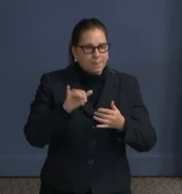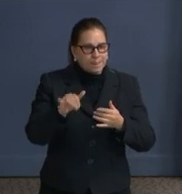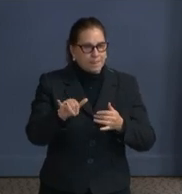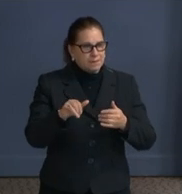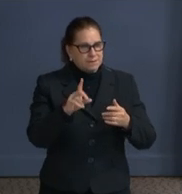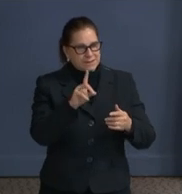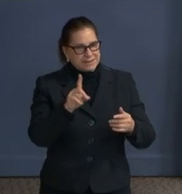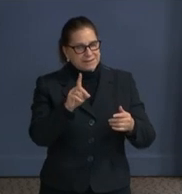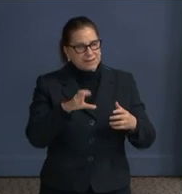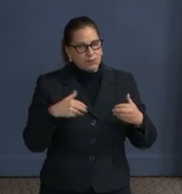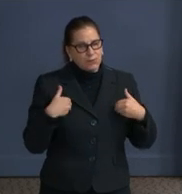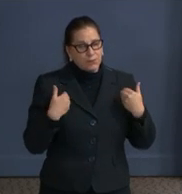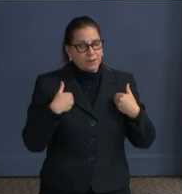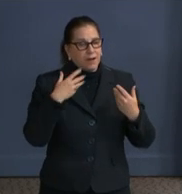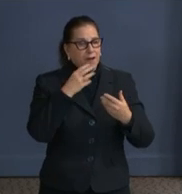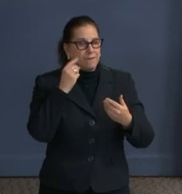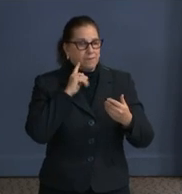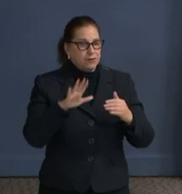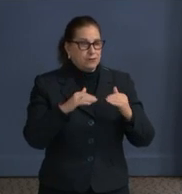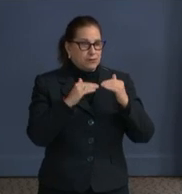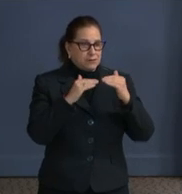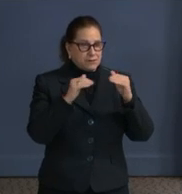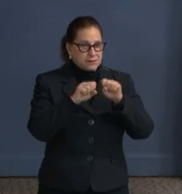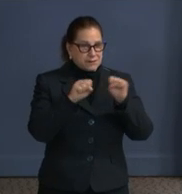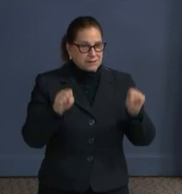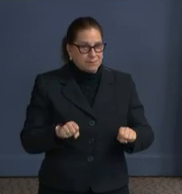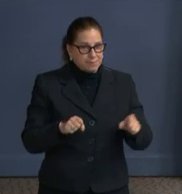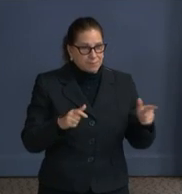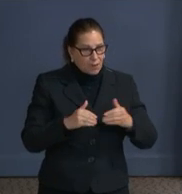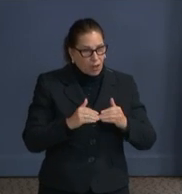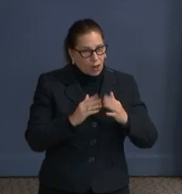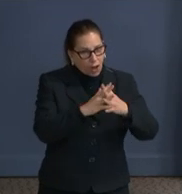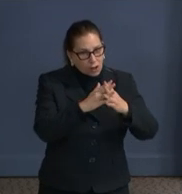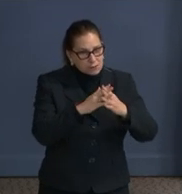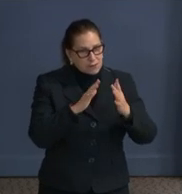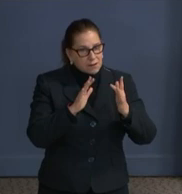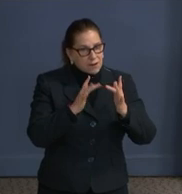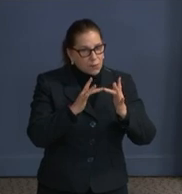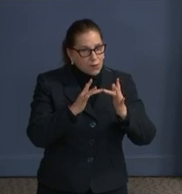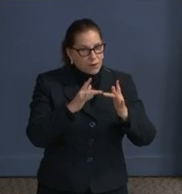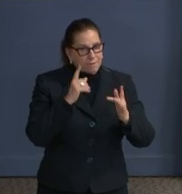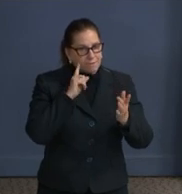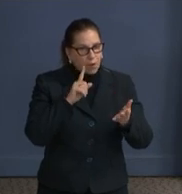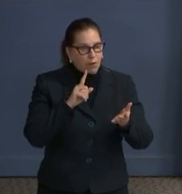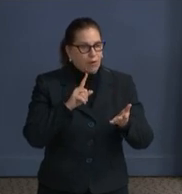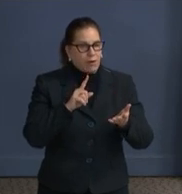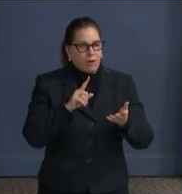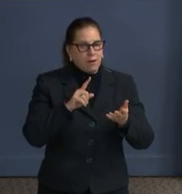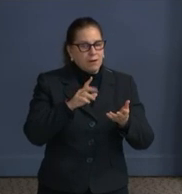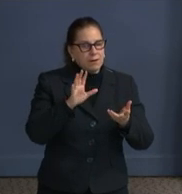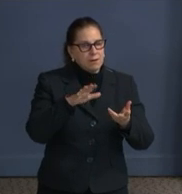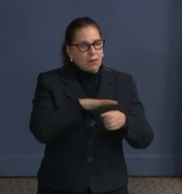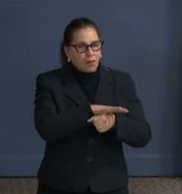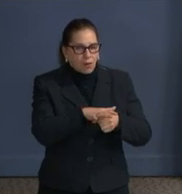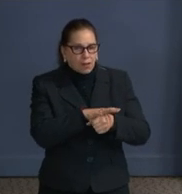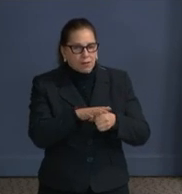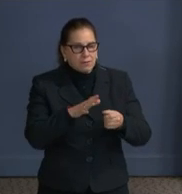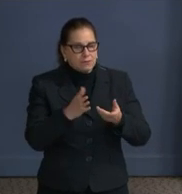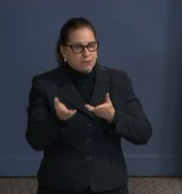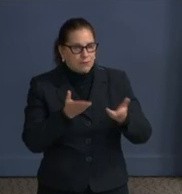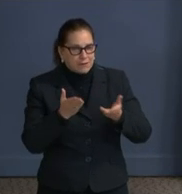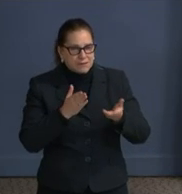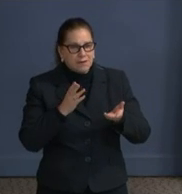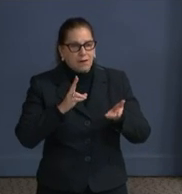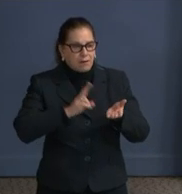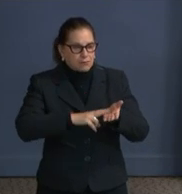and is credited with launching a network of contracted local community-based providers designed to serve